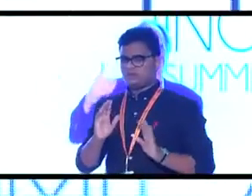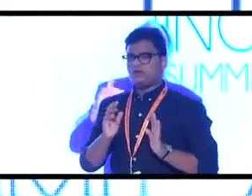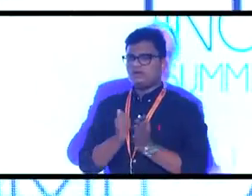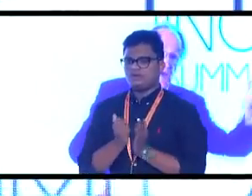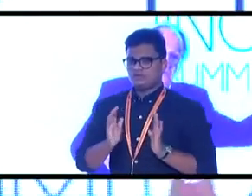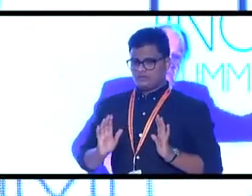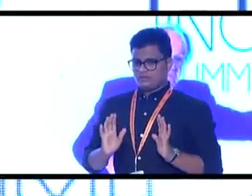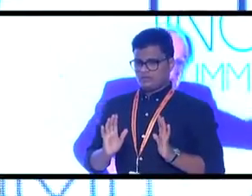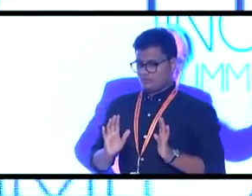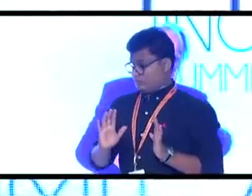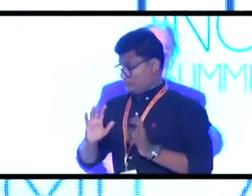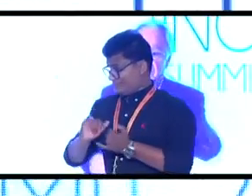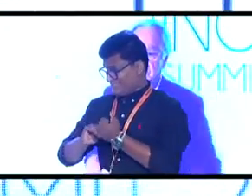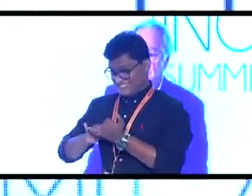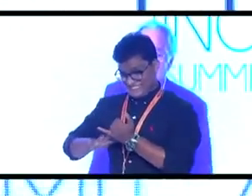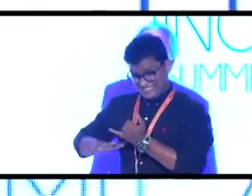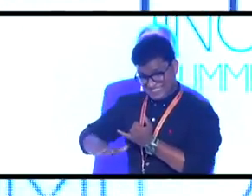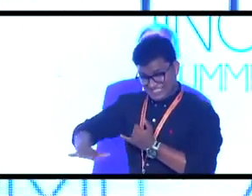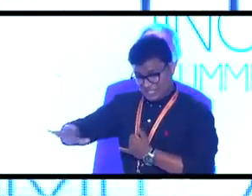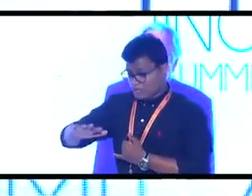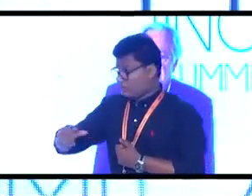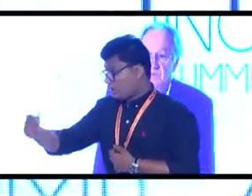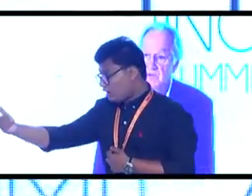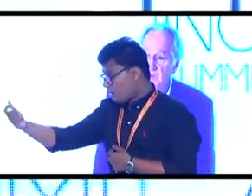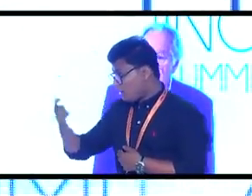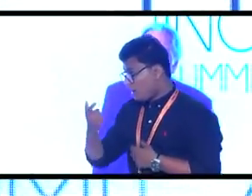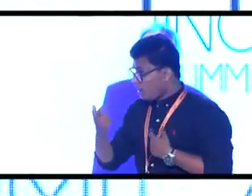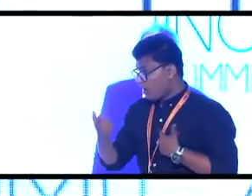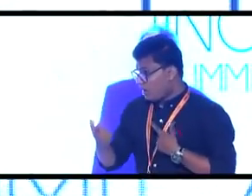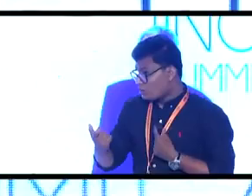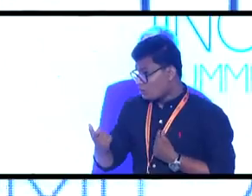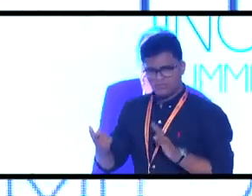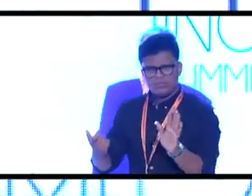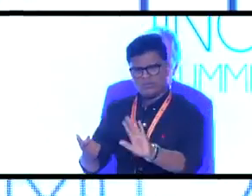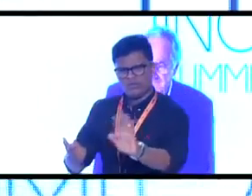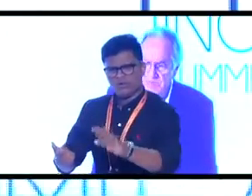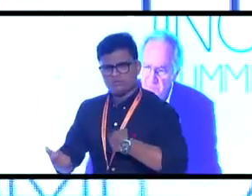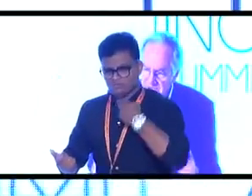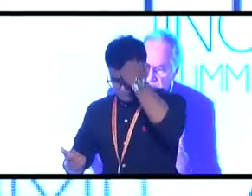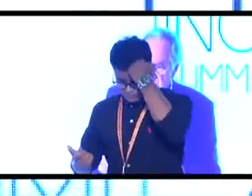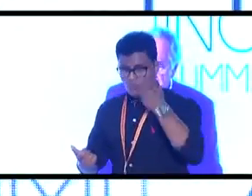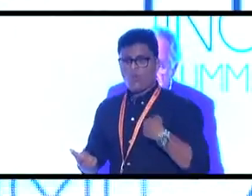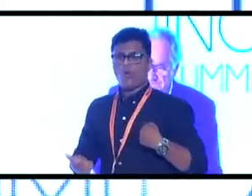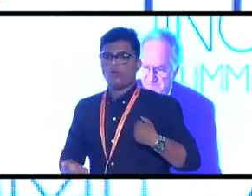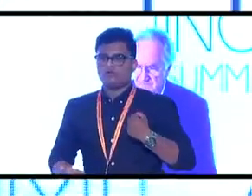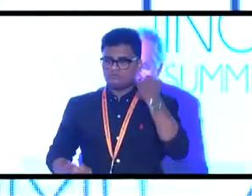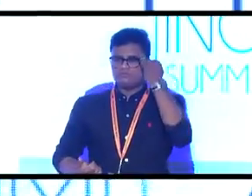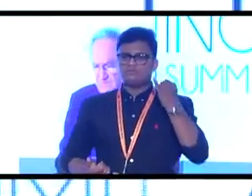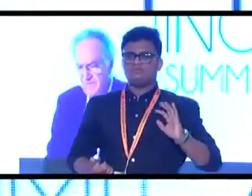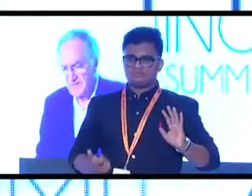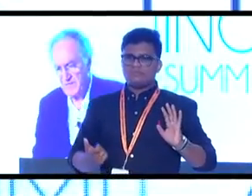what you want to do, not what society tells you to do, but what you want to do. When you break those down,